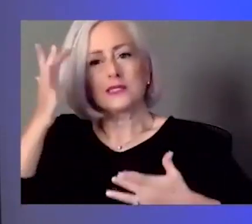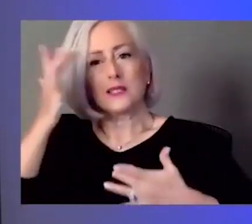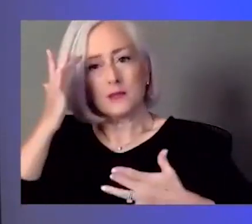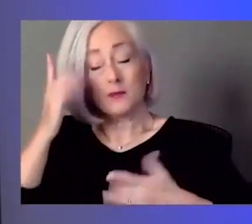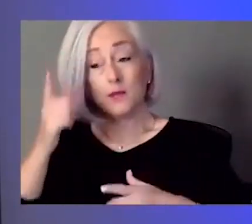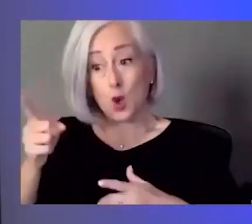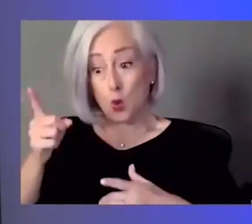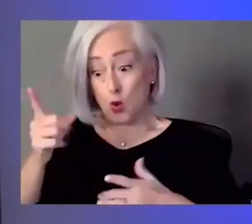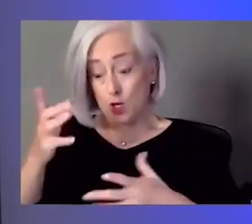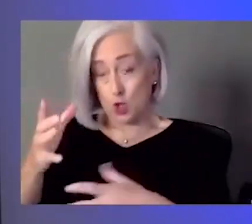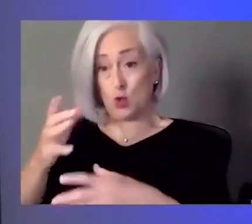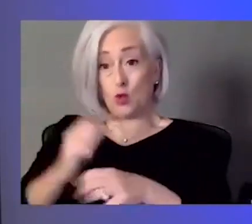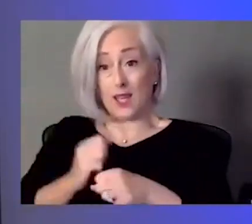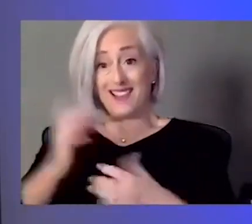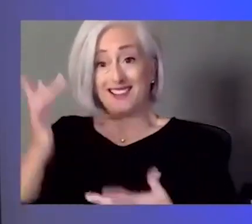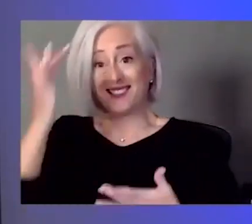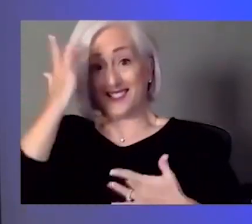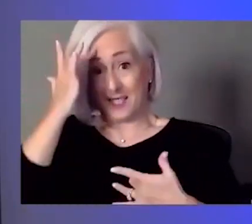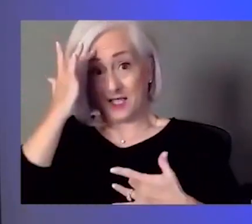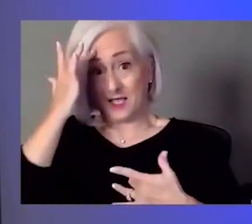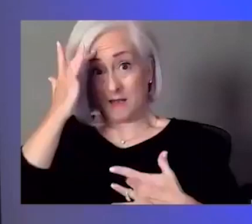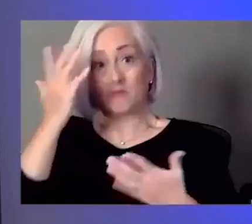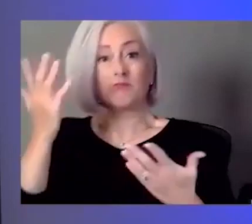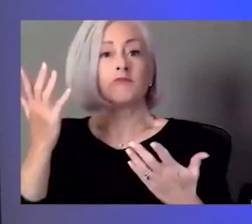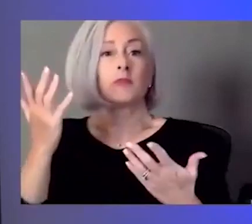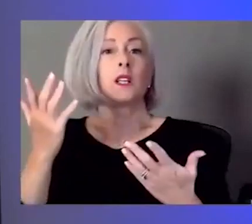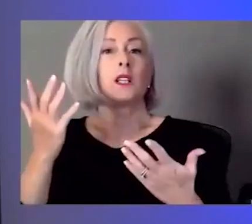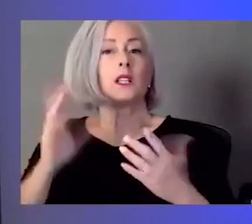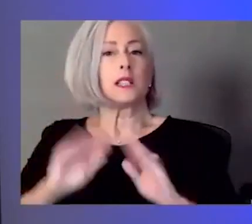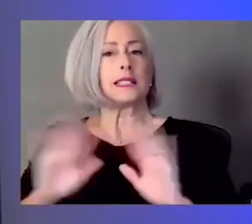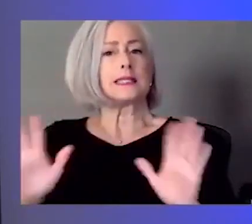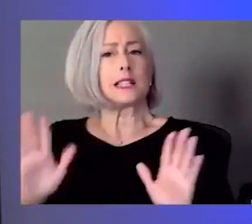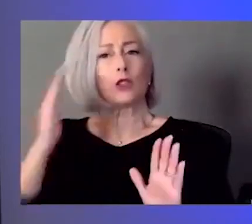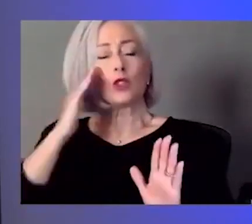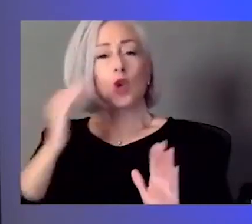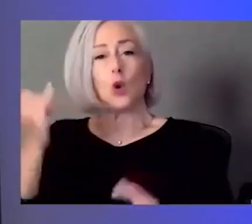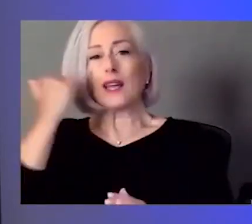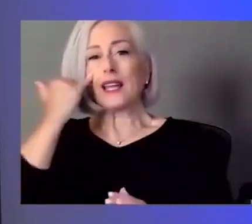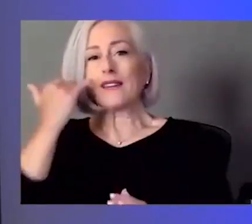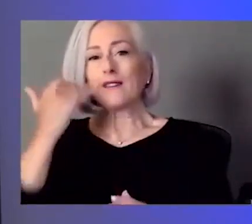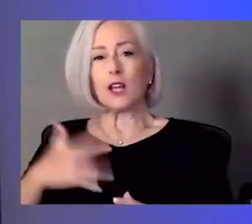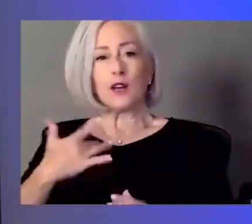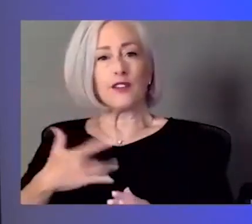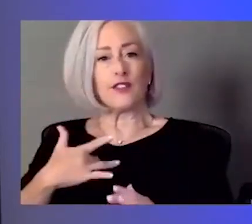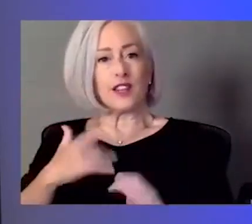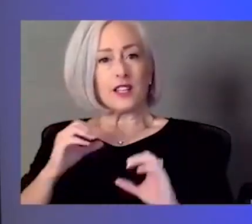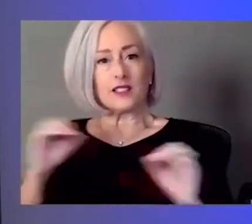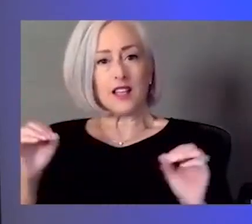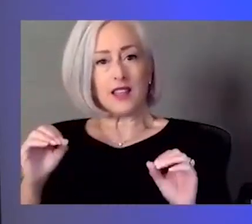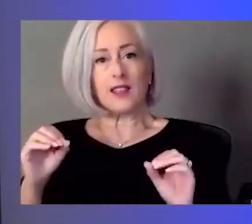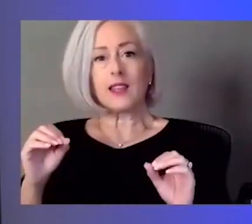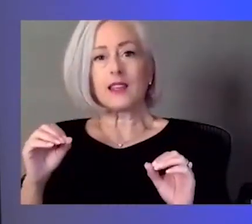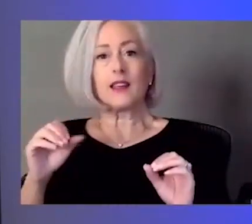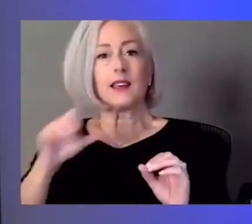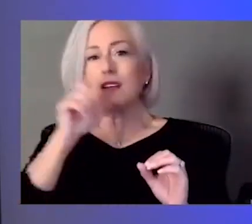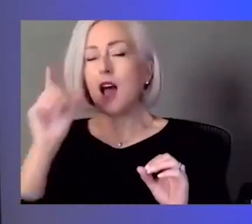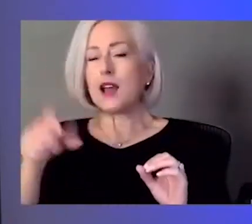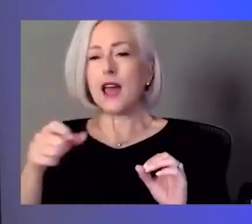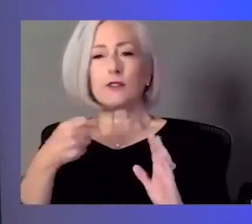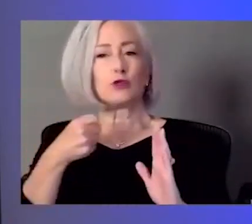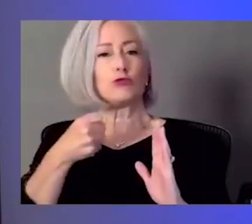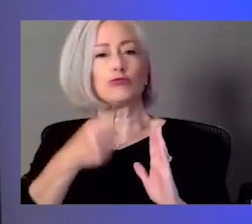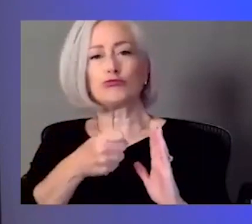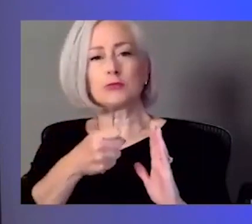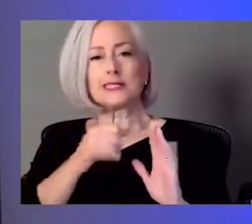I think the CDC guidance is pretty clear to say that if you're asymptomatic, you don't have to do the, um, isolation or, or quarantine. Um, but if you